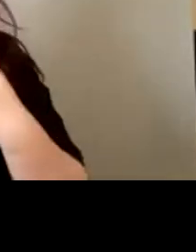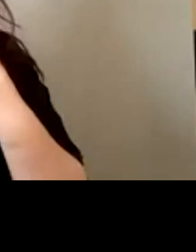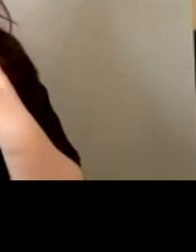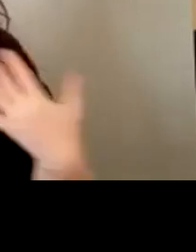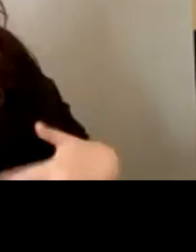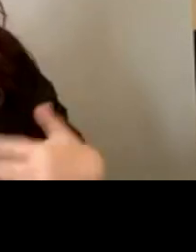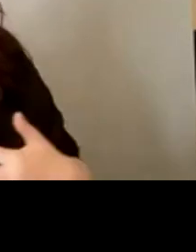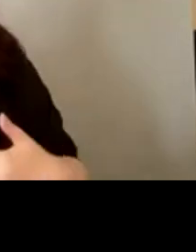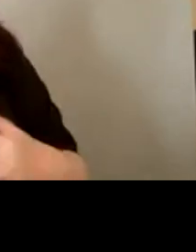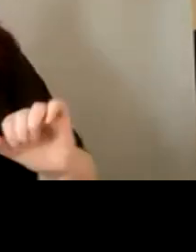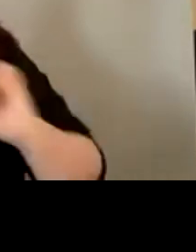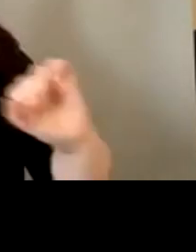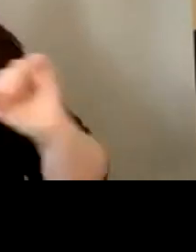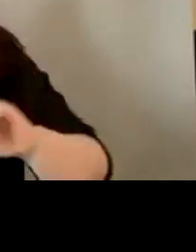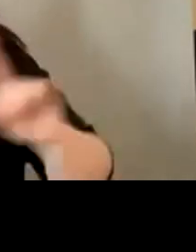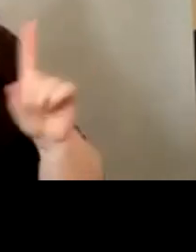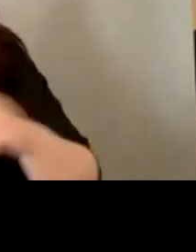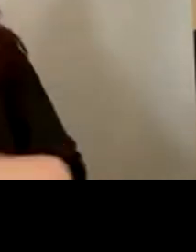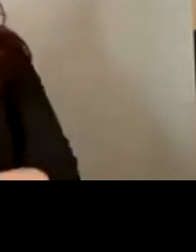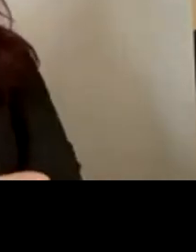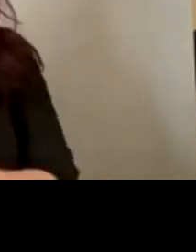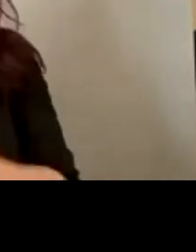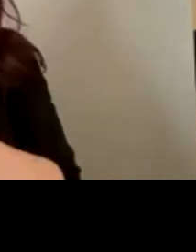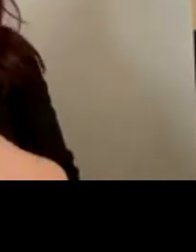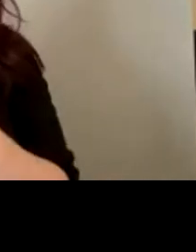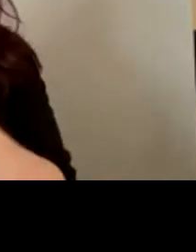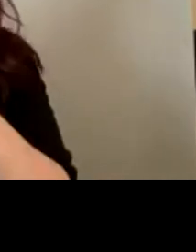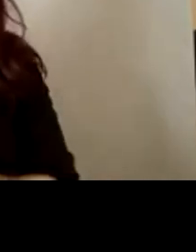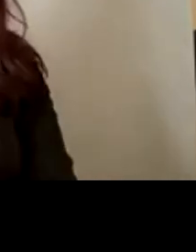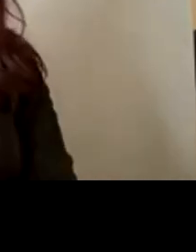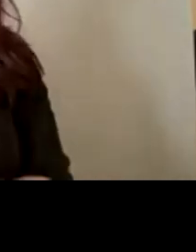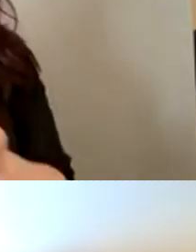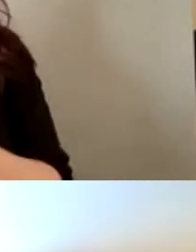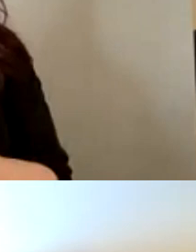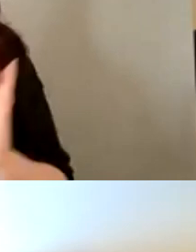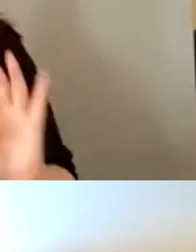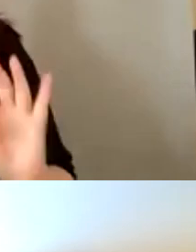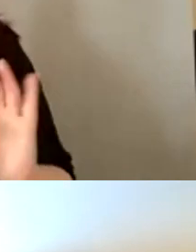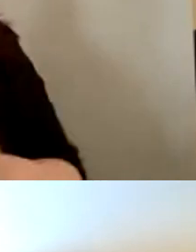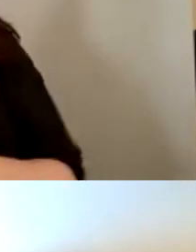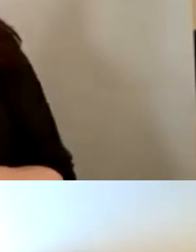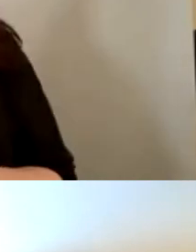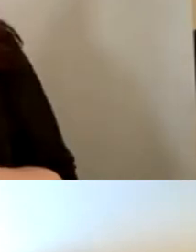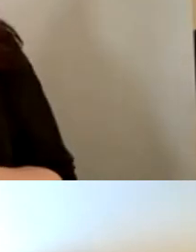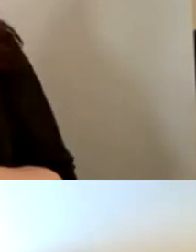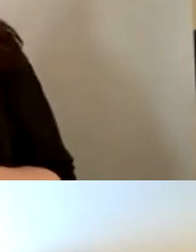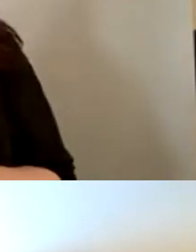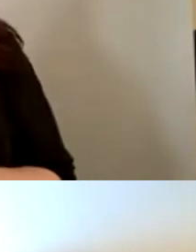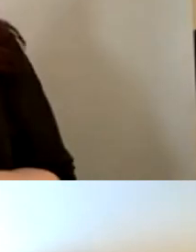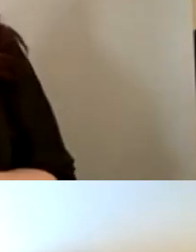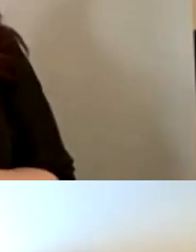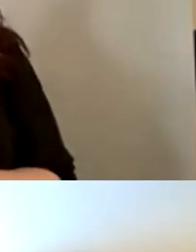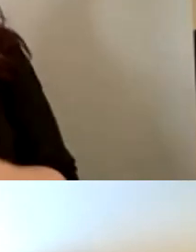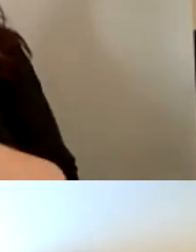sort of diversity of volunteers and what you're achieving um as well um i'm going to go on to the next